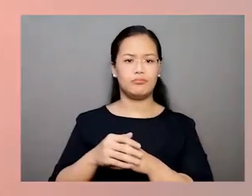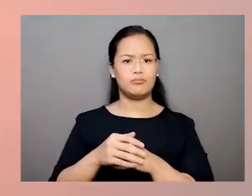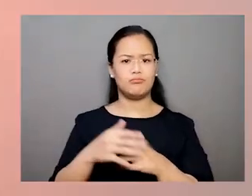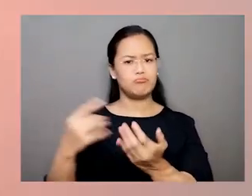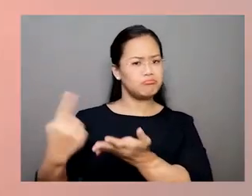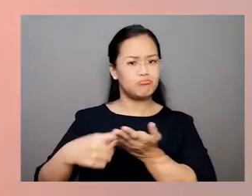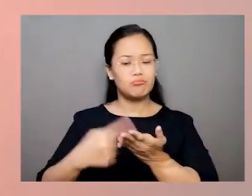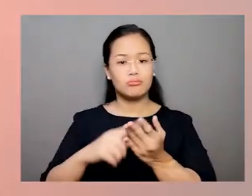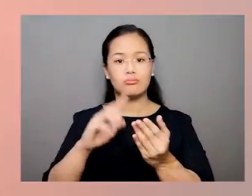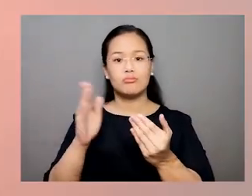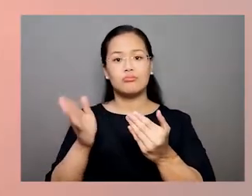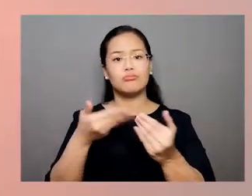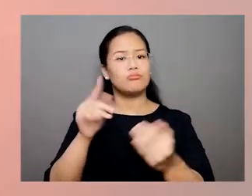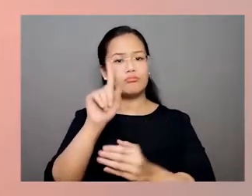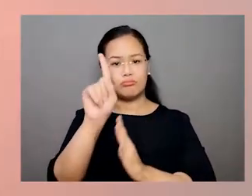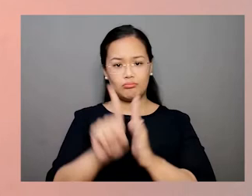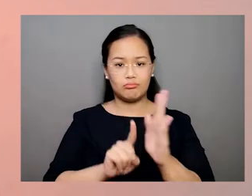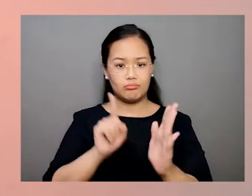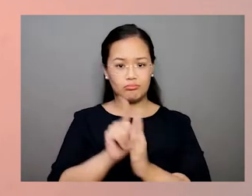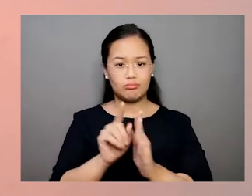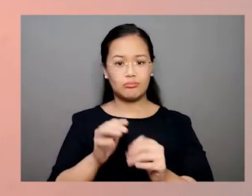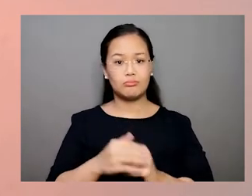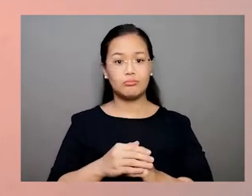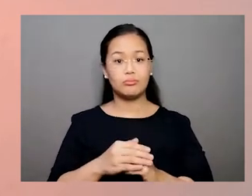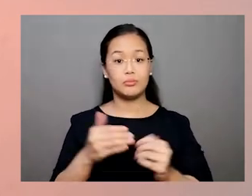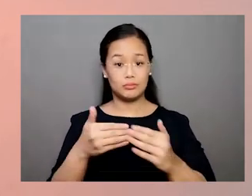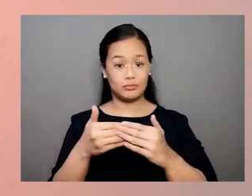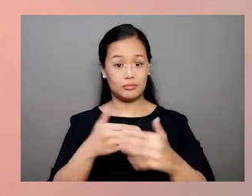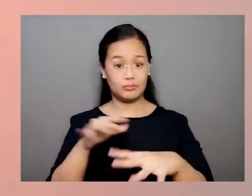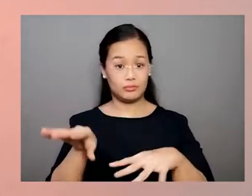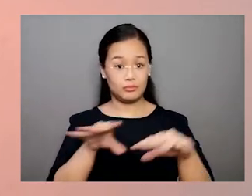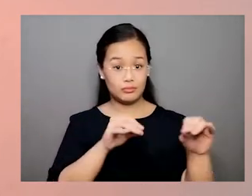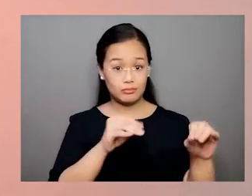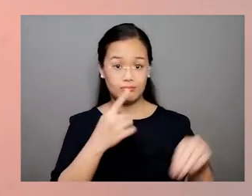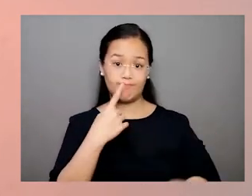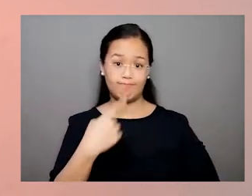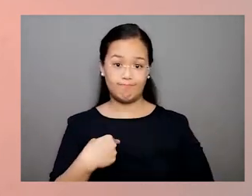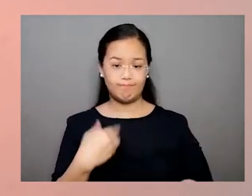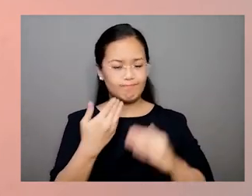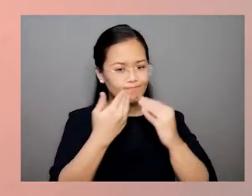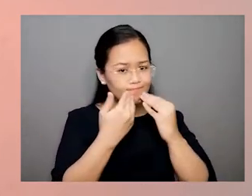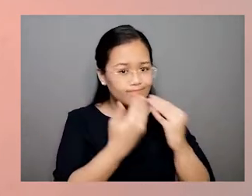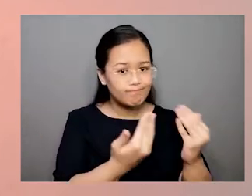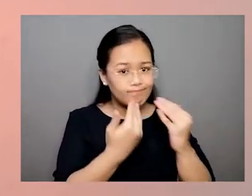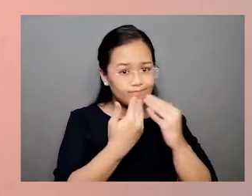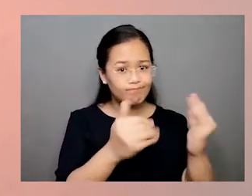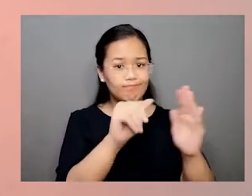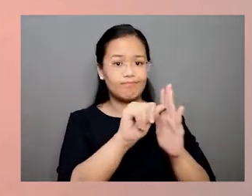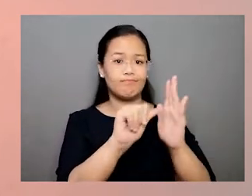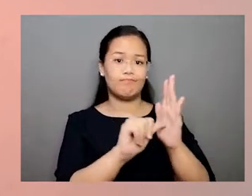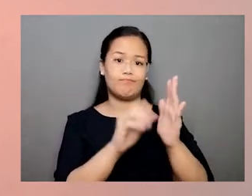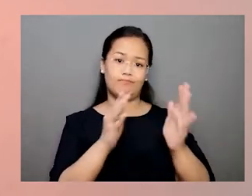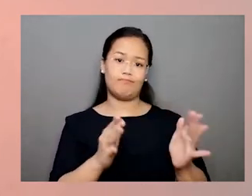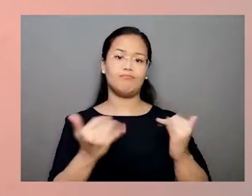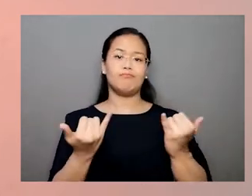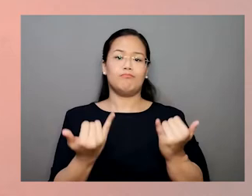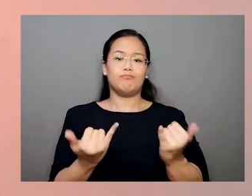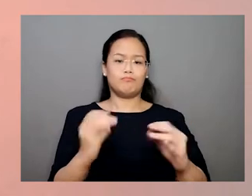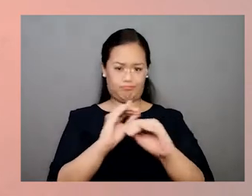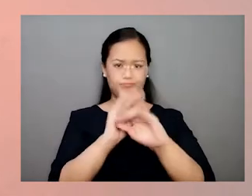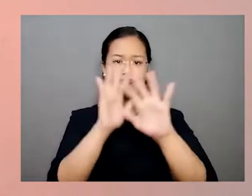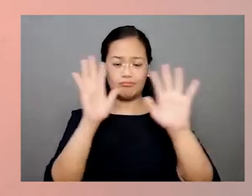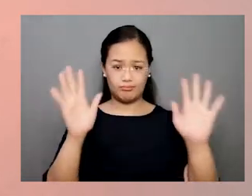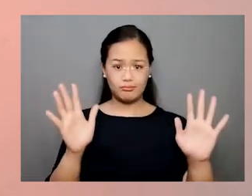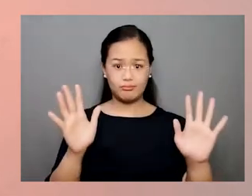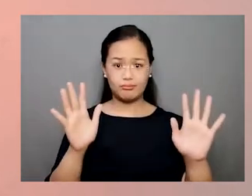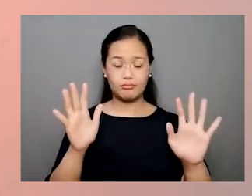We spoke for almost an hour. And before he left, he thanked me and he said, Salamat, attorney. Nalinawa